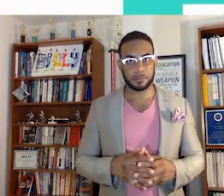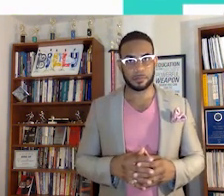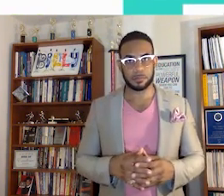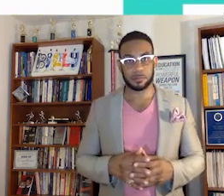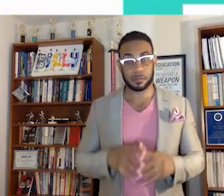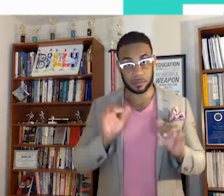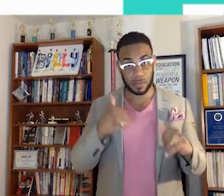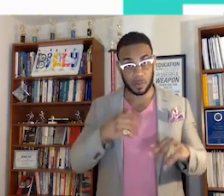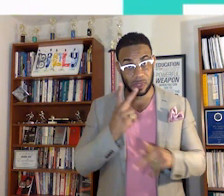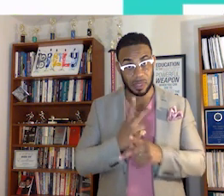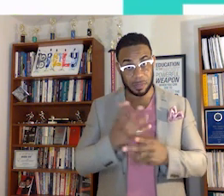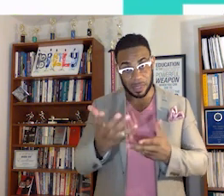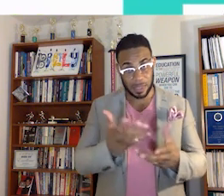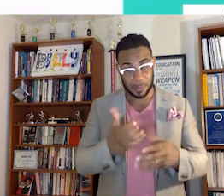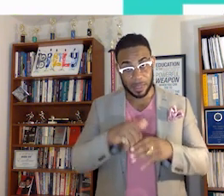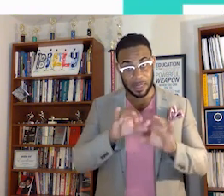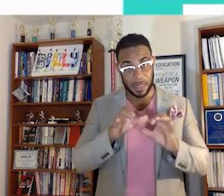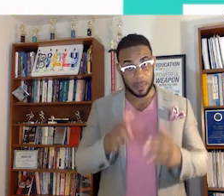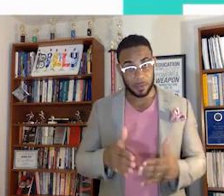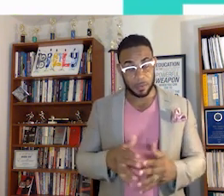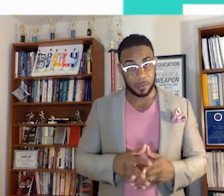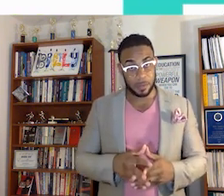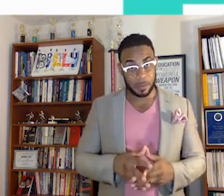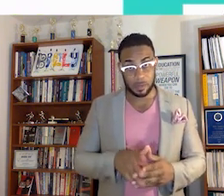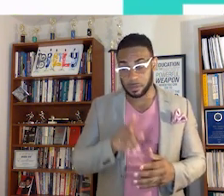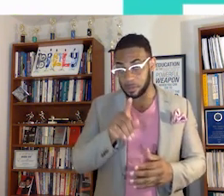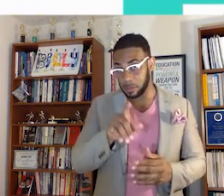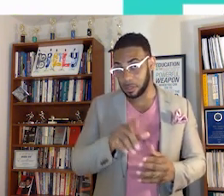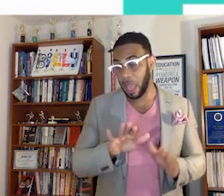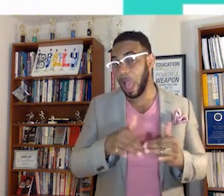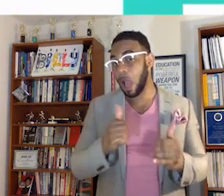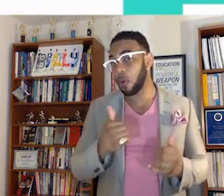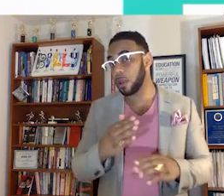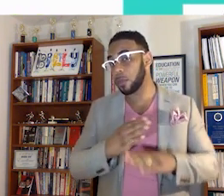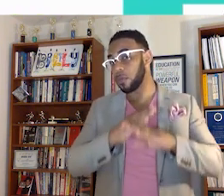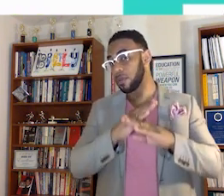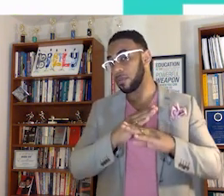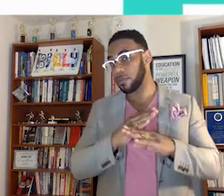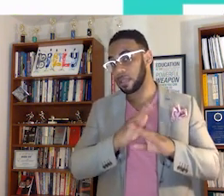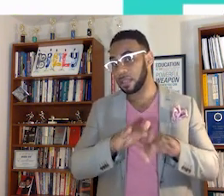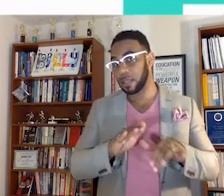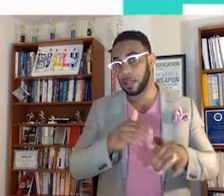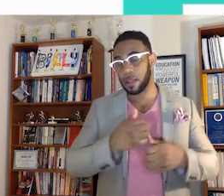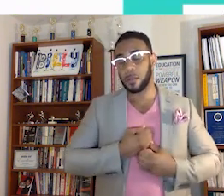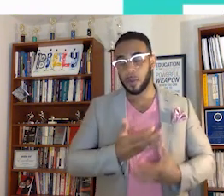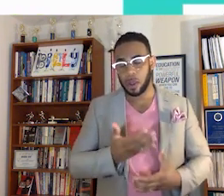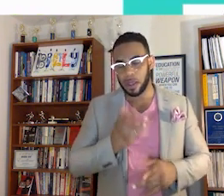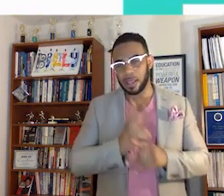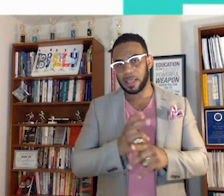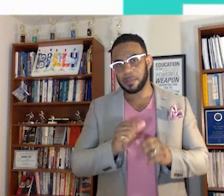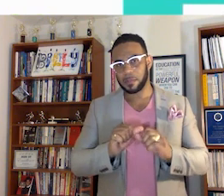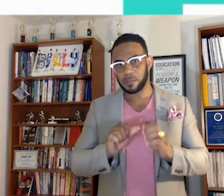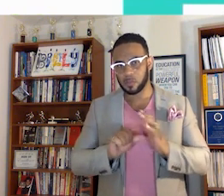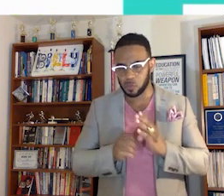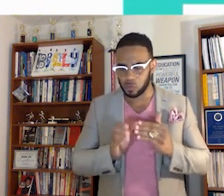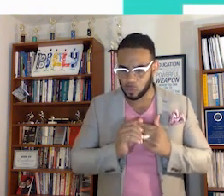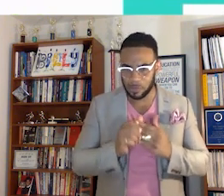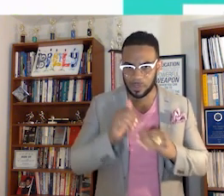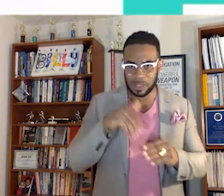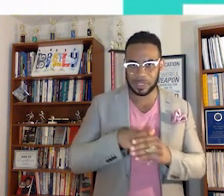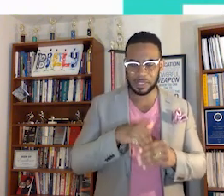Can we keep engagement in the classroom? How do we prevent child burnout and keep them driven inside